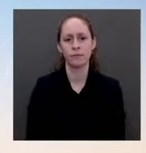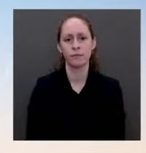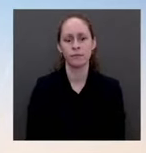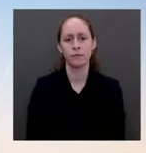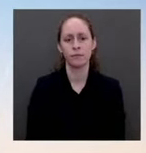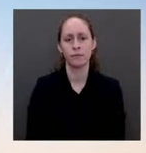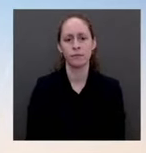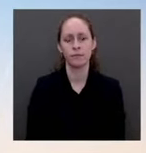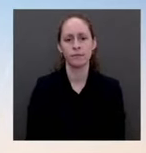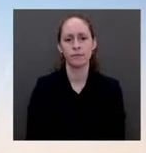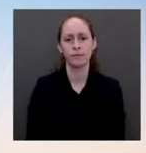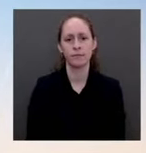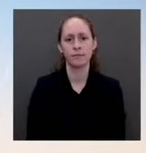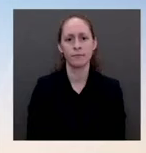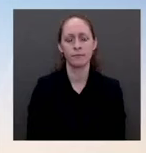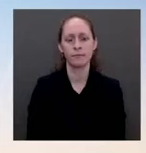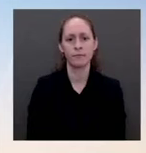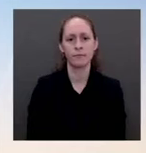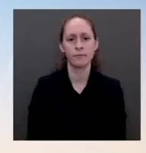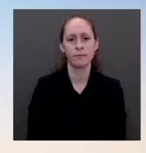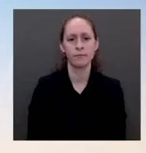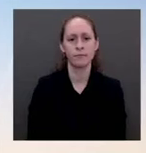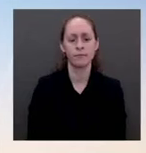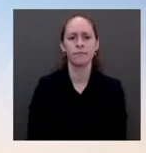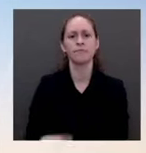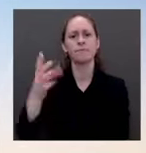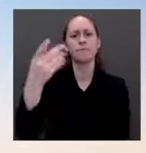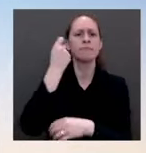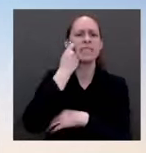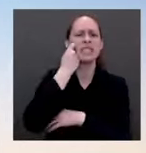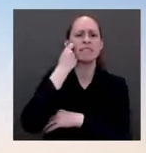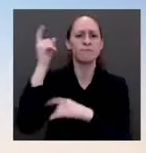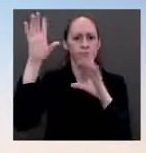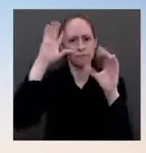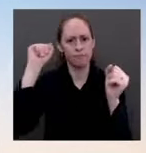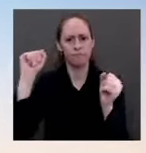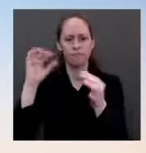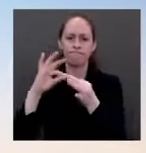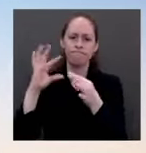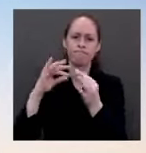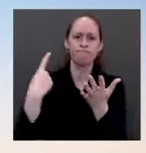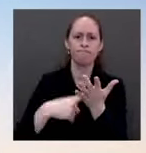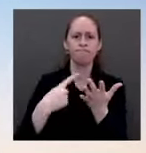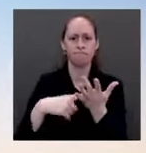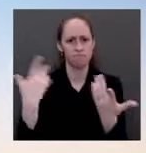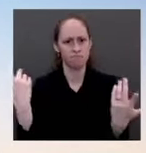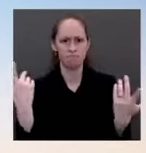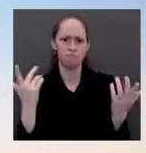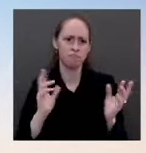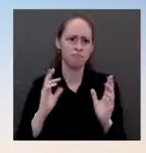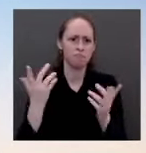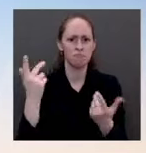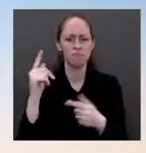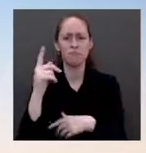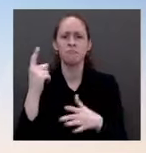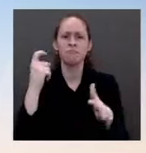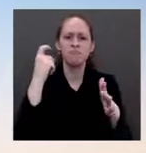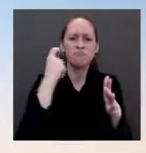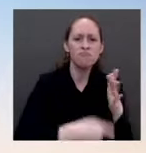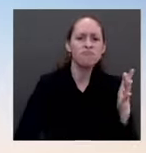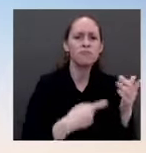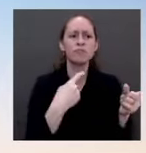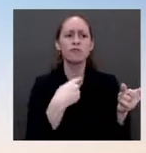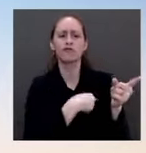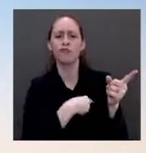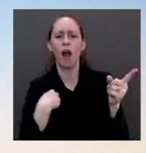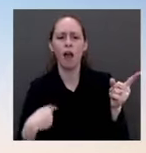ease inflation and make things easier for both manufacturers and consumers in China and in the U.S. Is that a tool that he might consider to